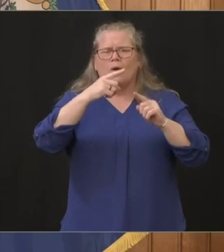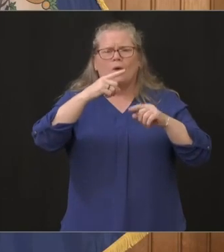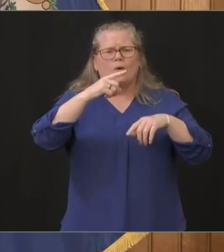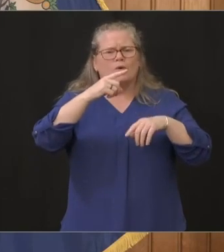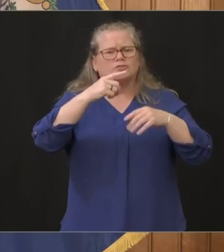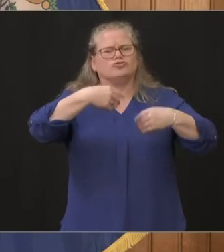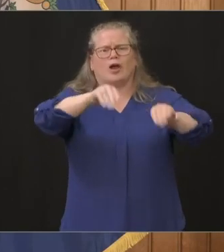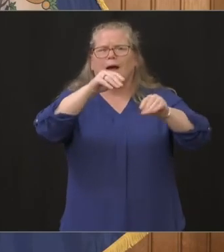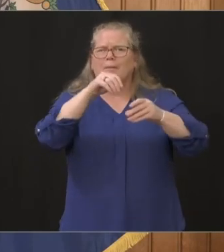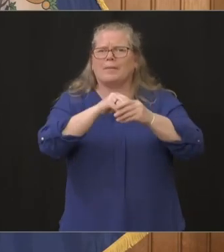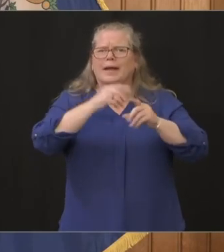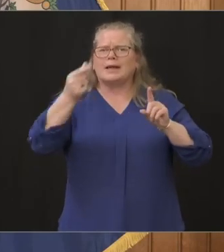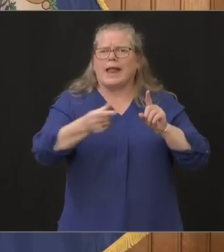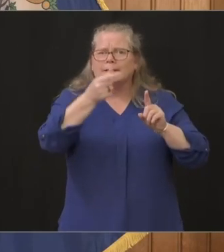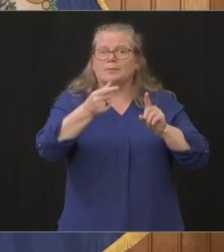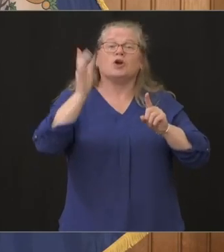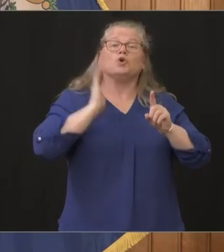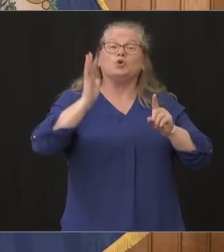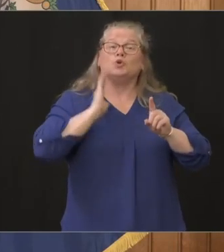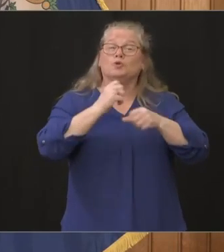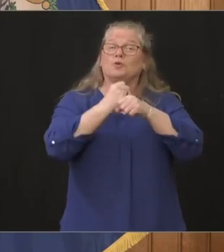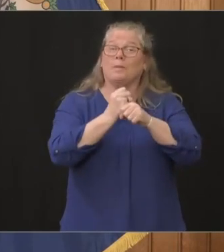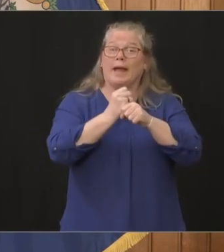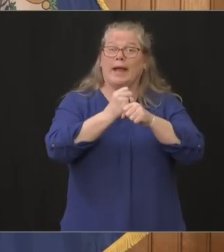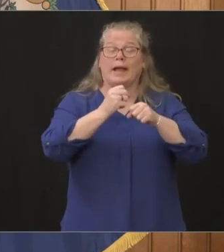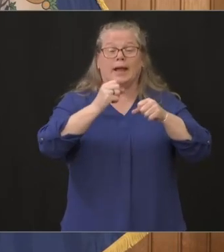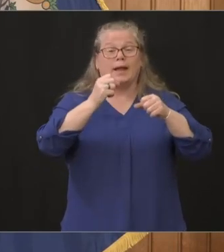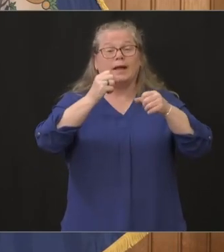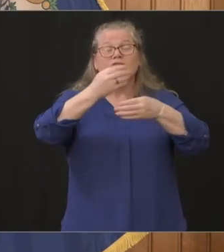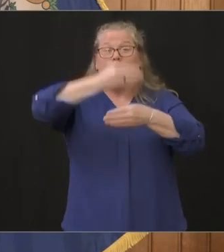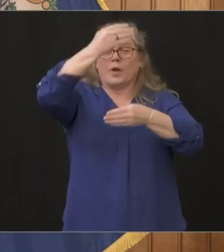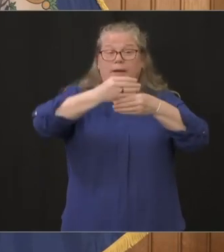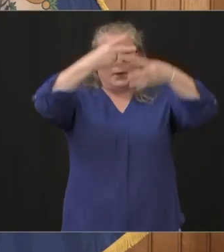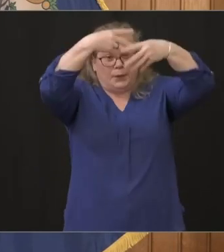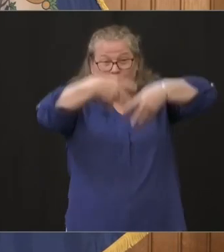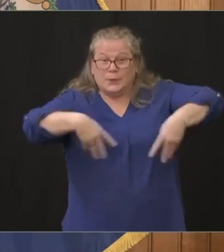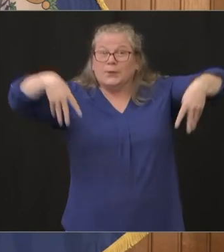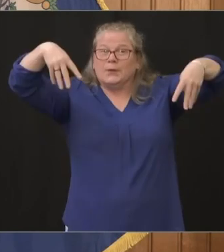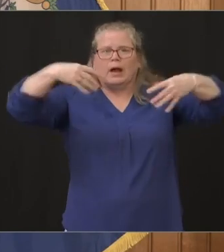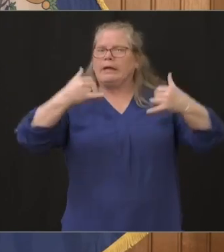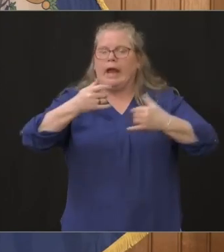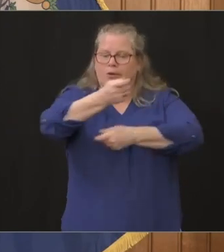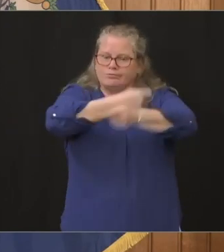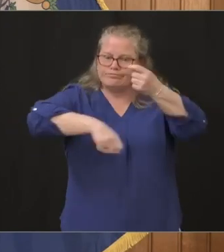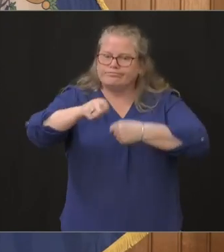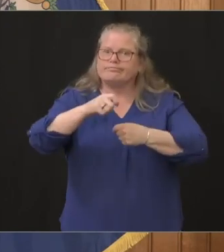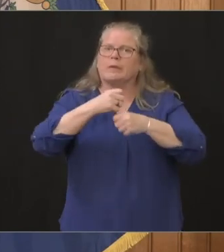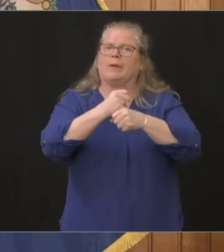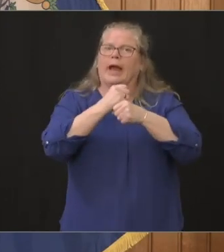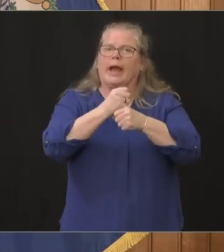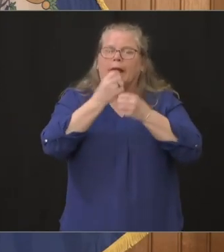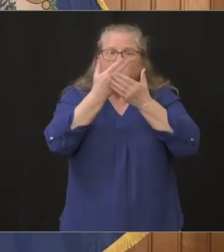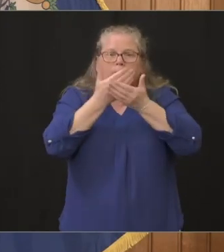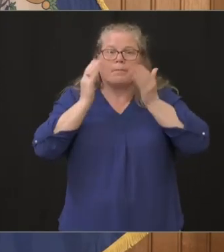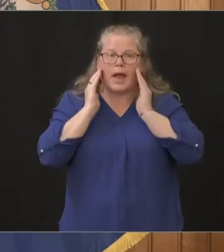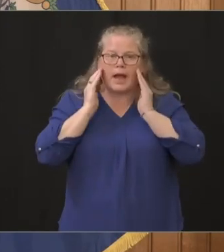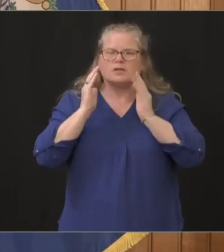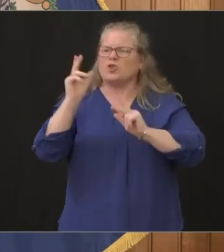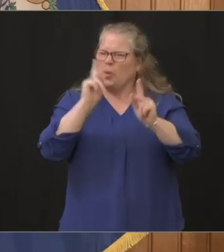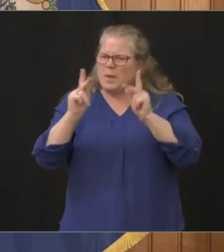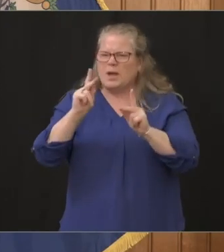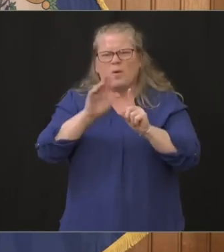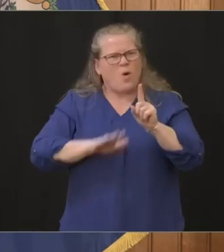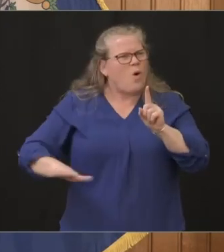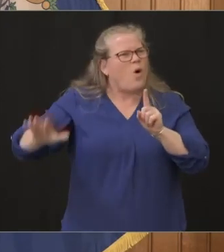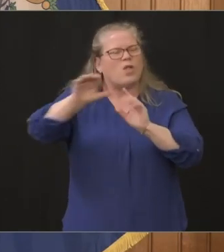and now they're making surgical masks and we have folks around the state or making donating them to folks in need those are